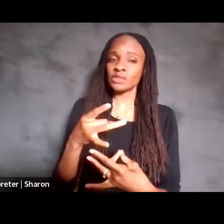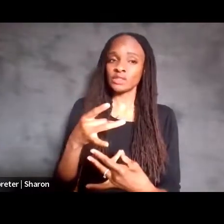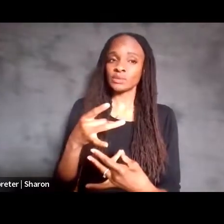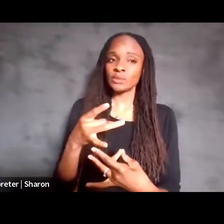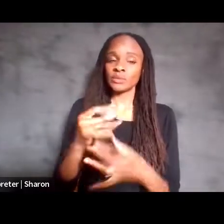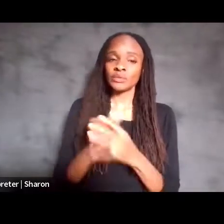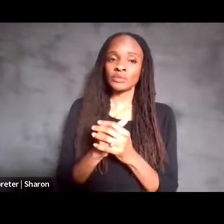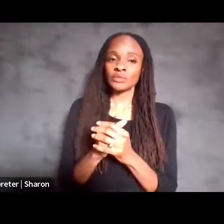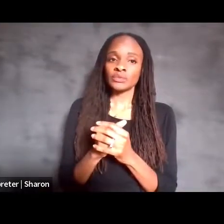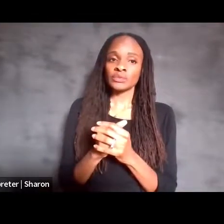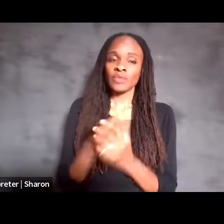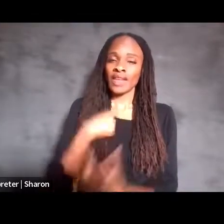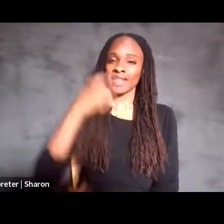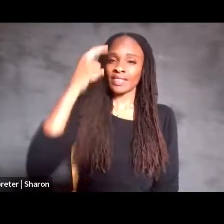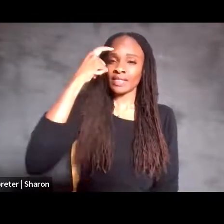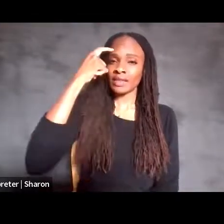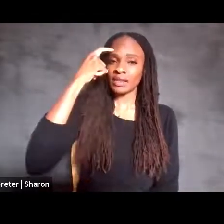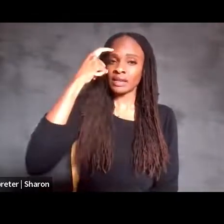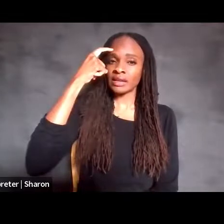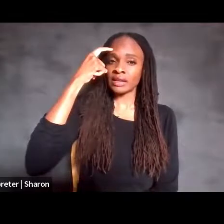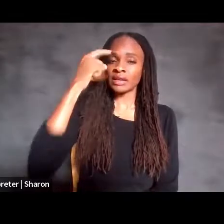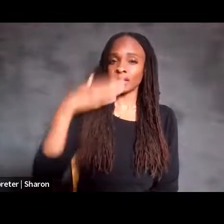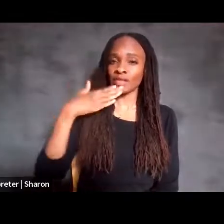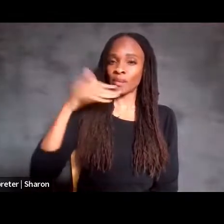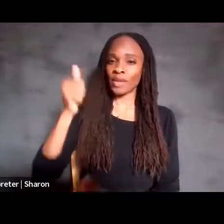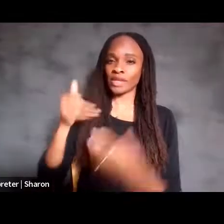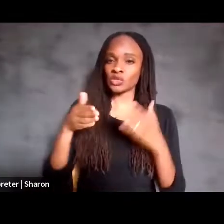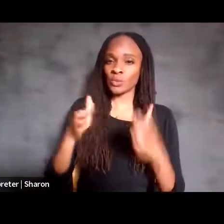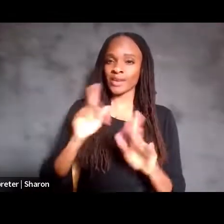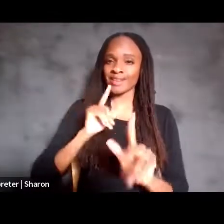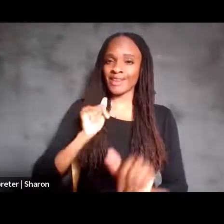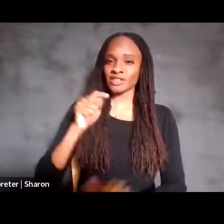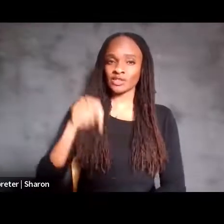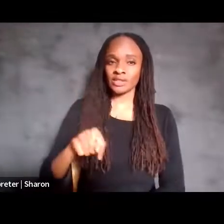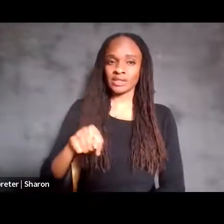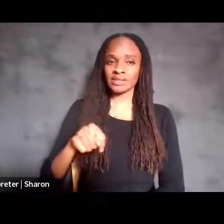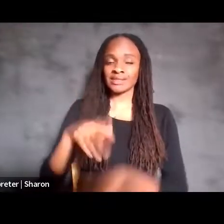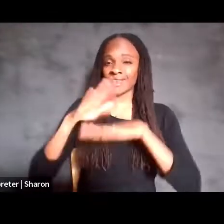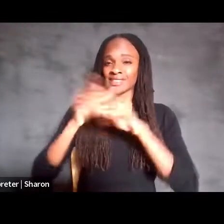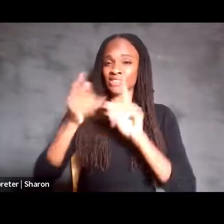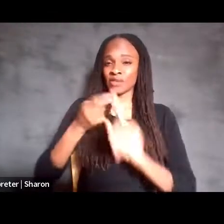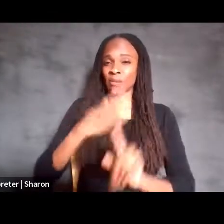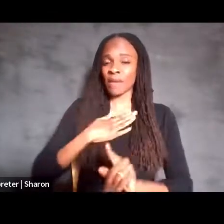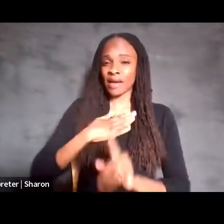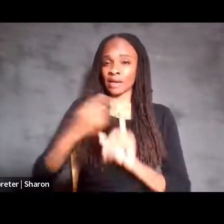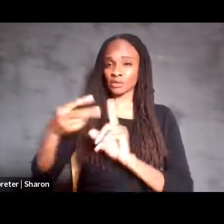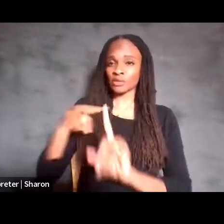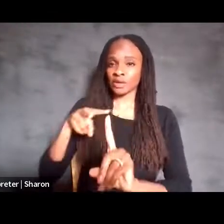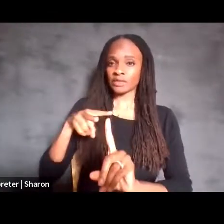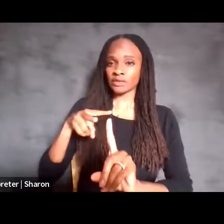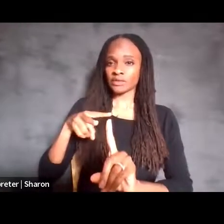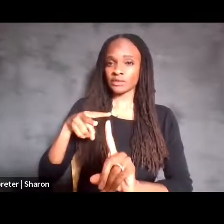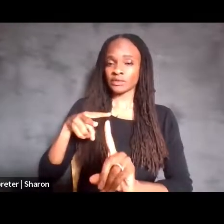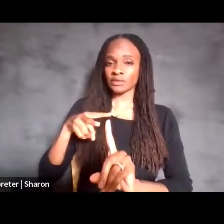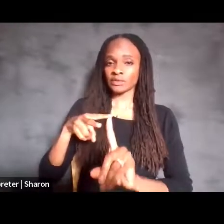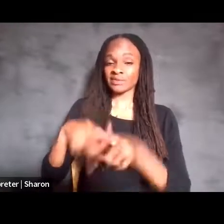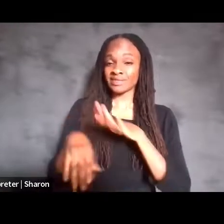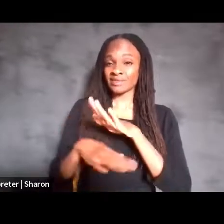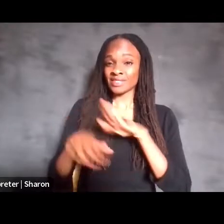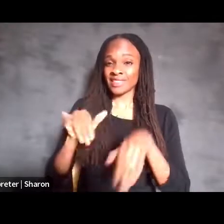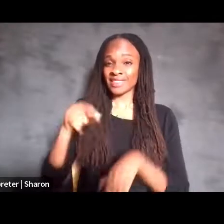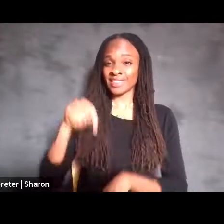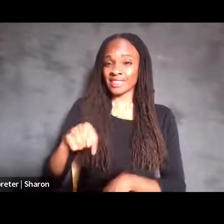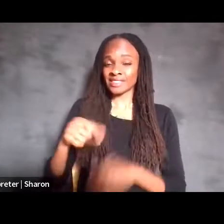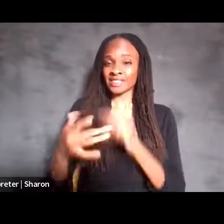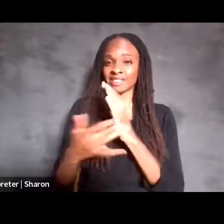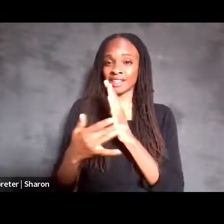I think the best way to answer this, at least from my perspective, would be the basis this technology